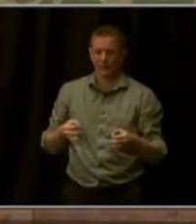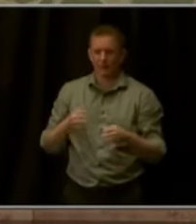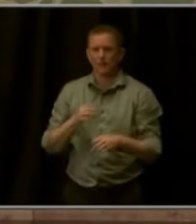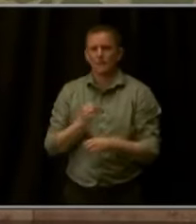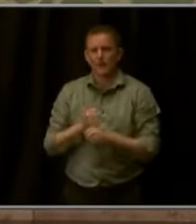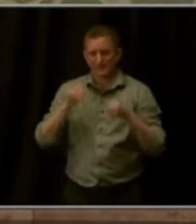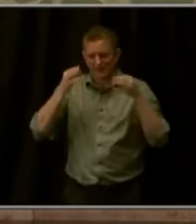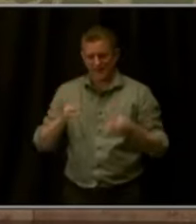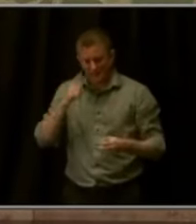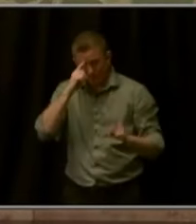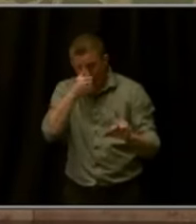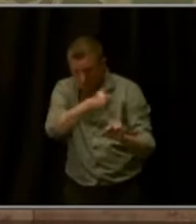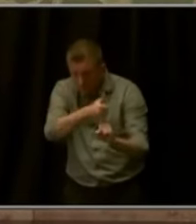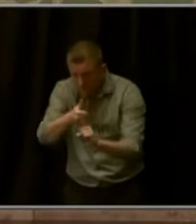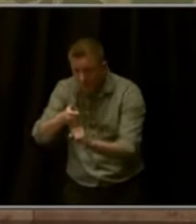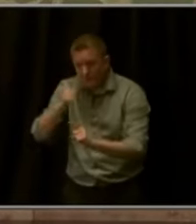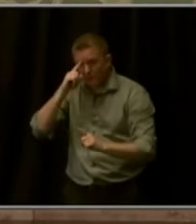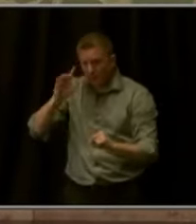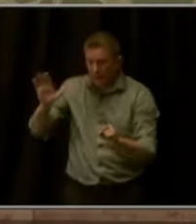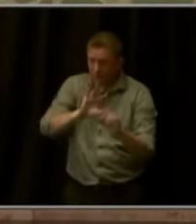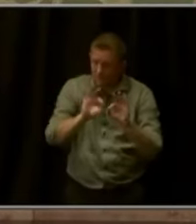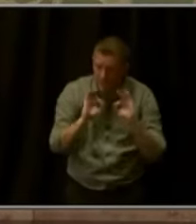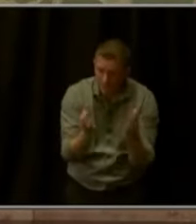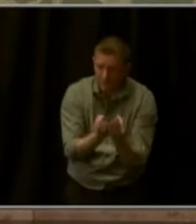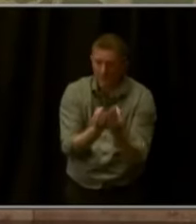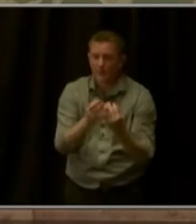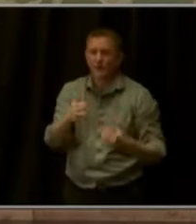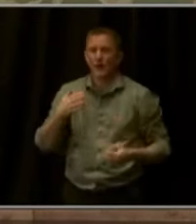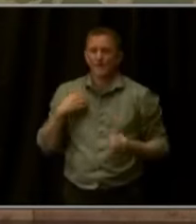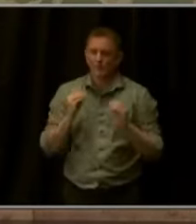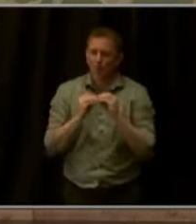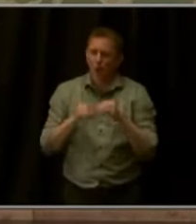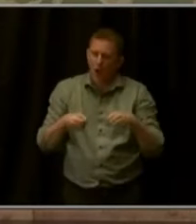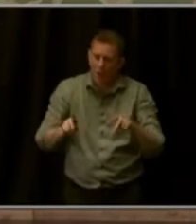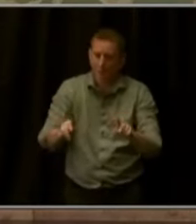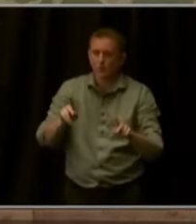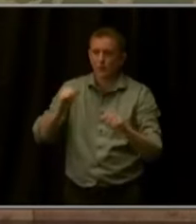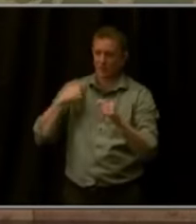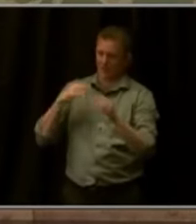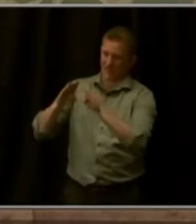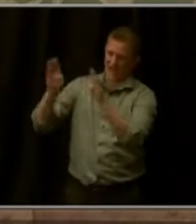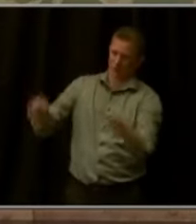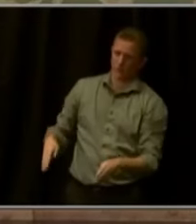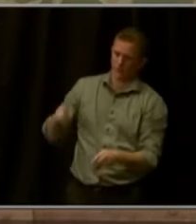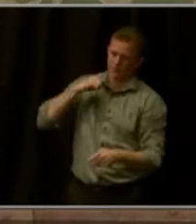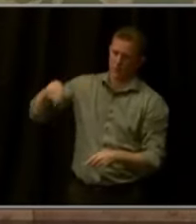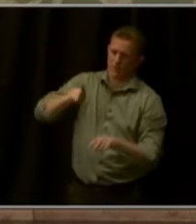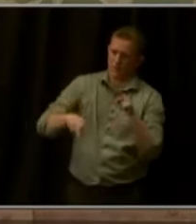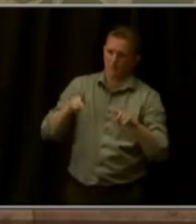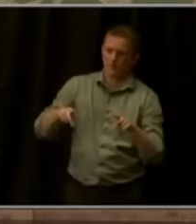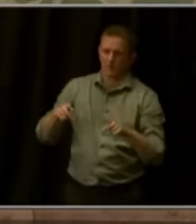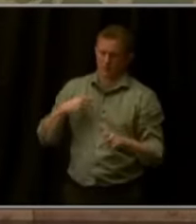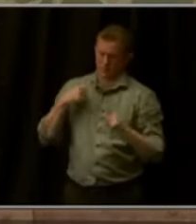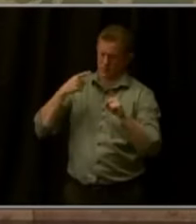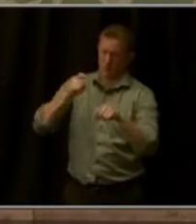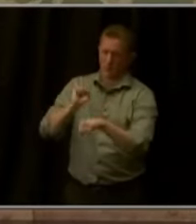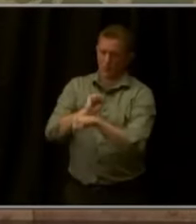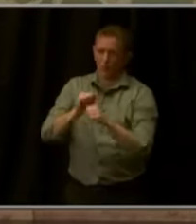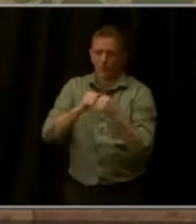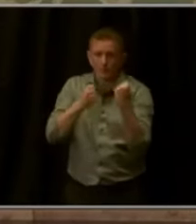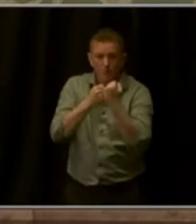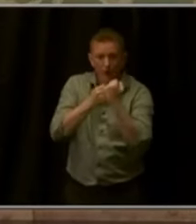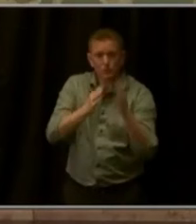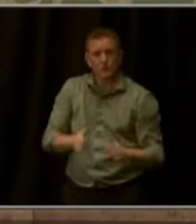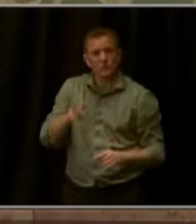but create more housing opportunities for others. And I look forward to working with the sponsors who are leading the way in this